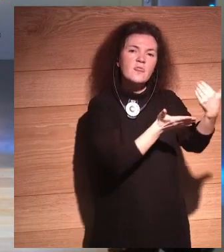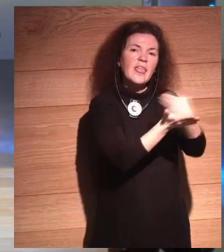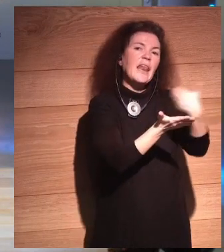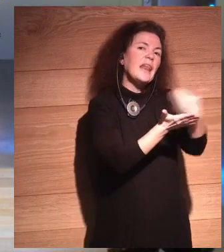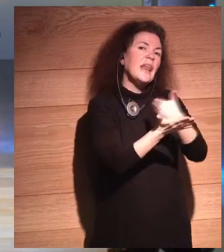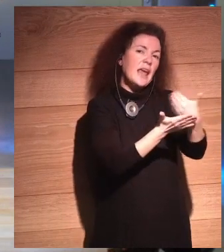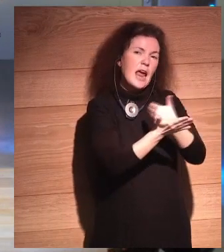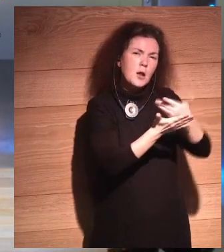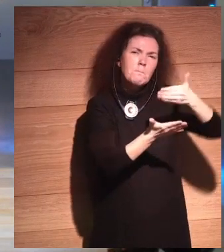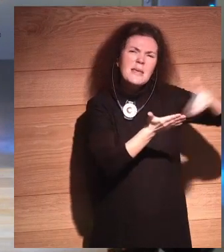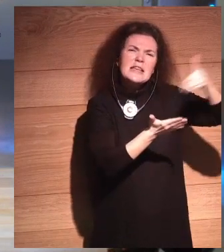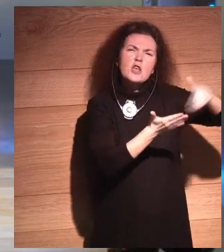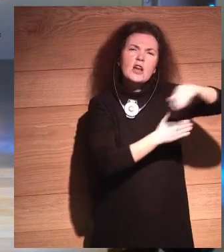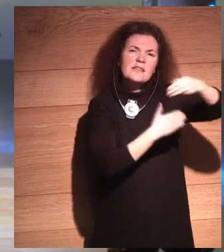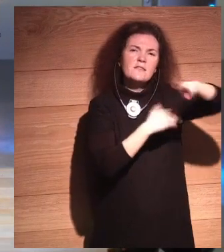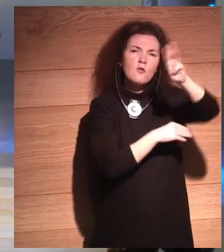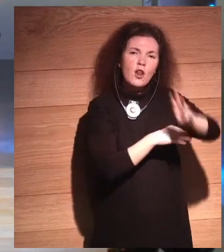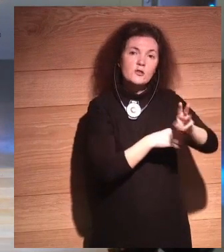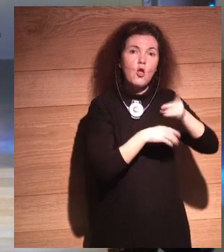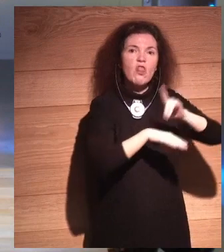And in return, addicting us.